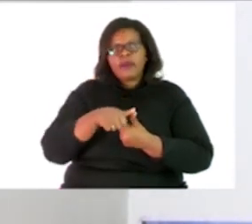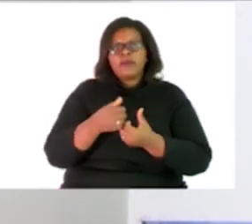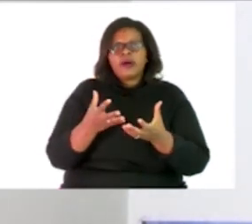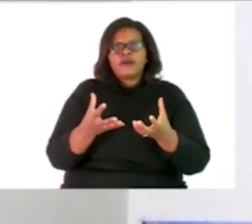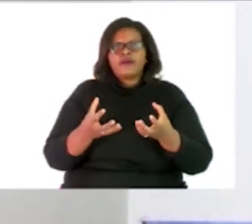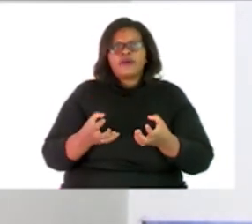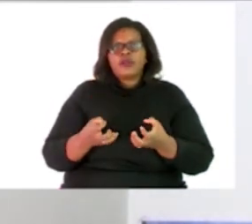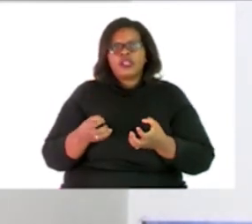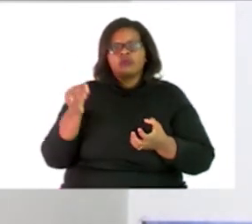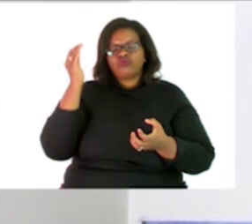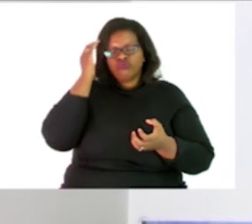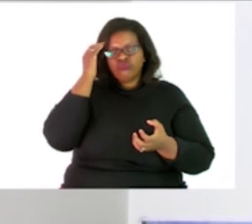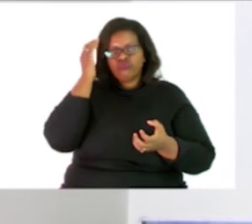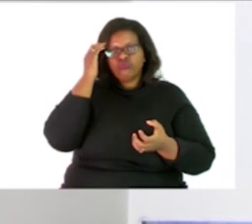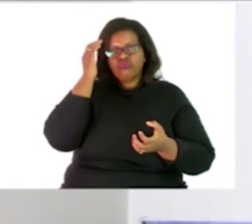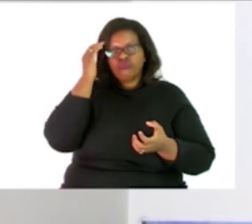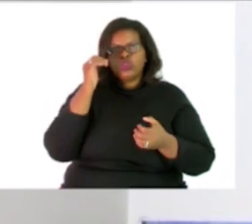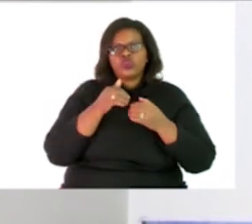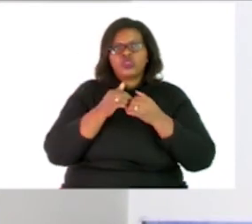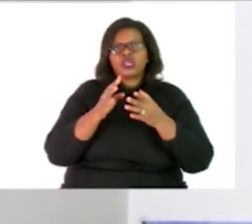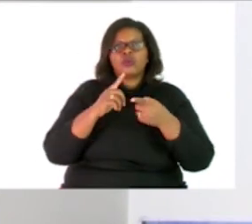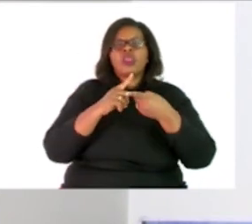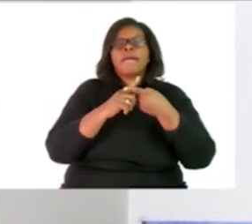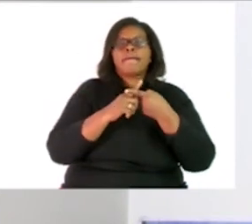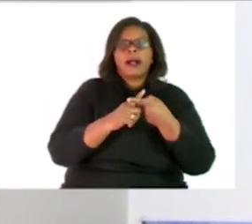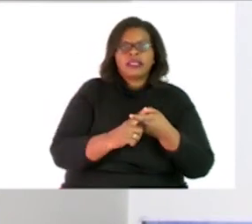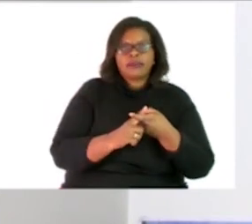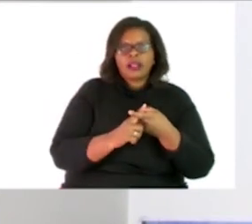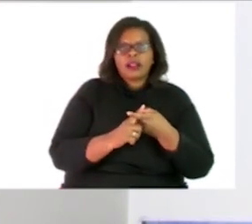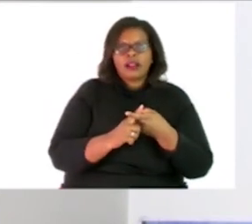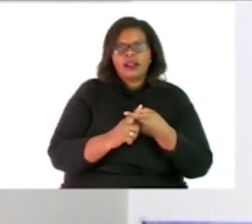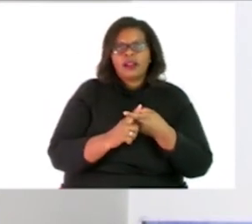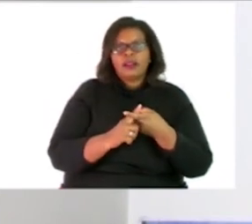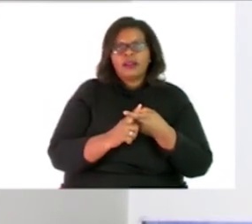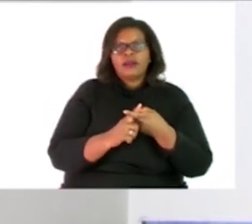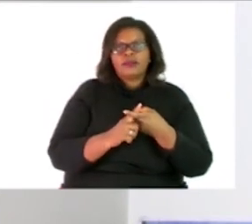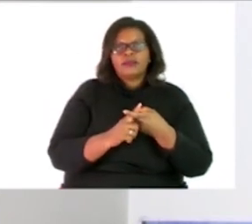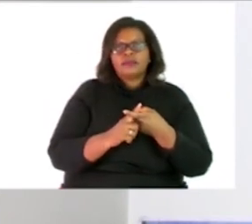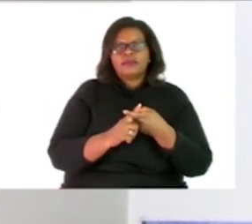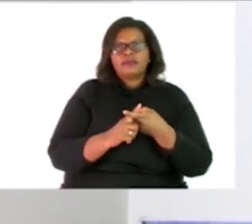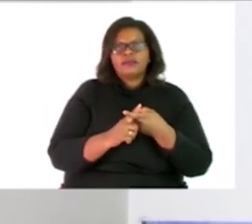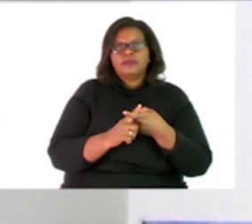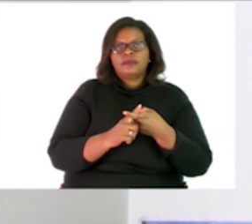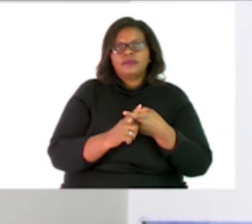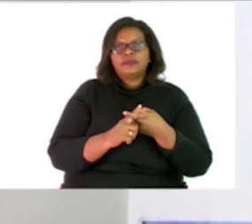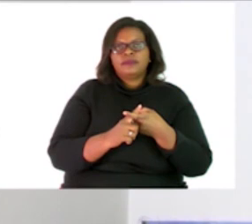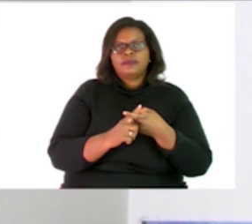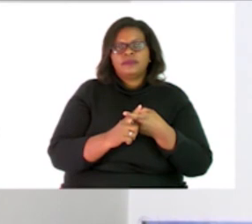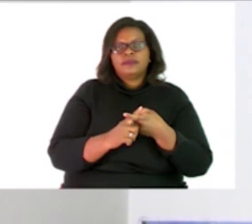make sure that we start with the multiple So let us start with multiple here of